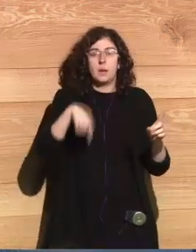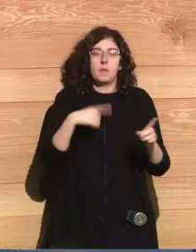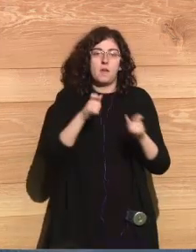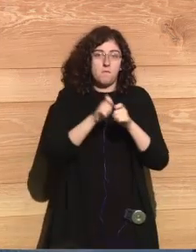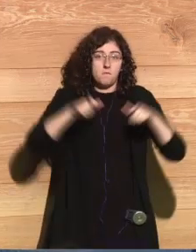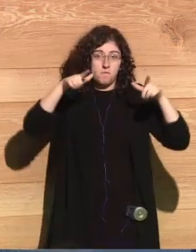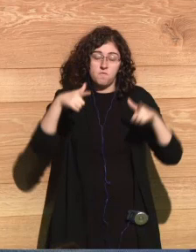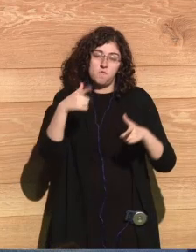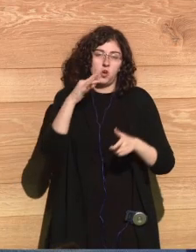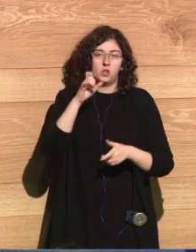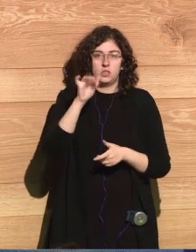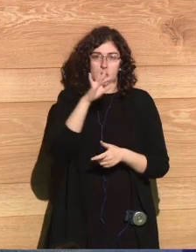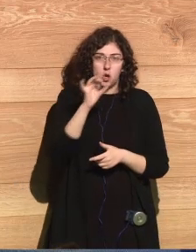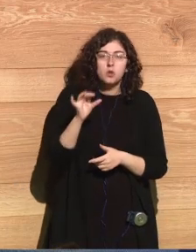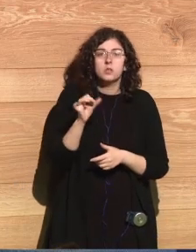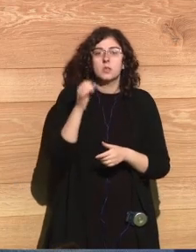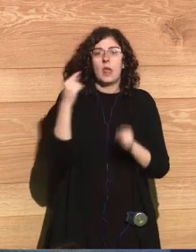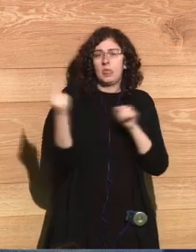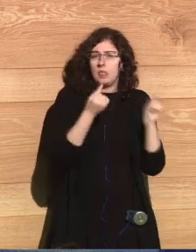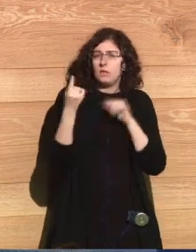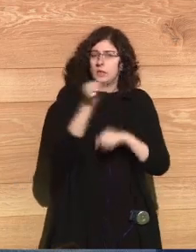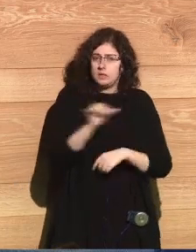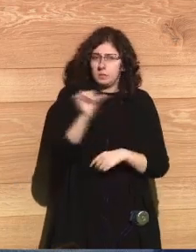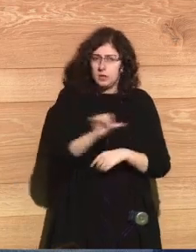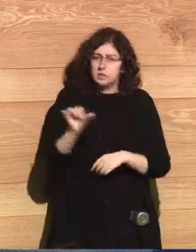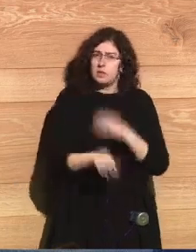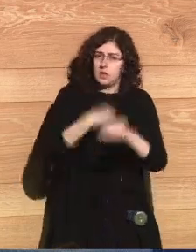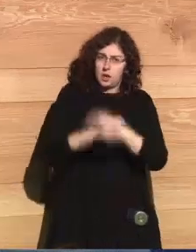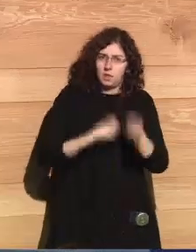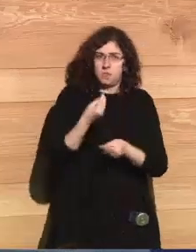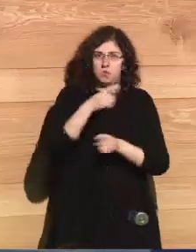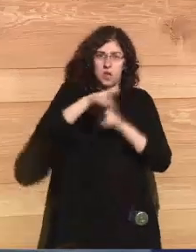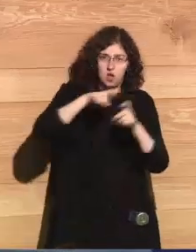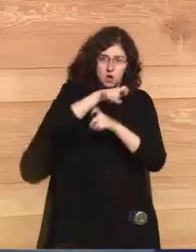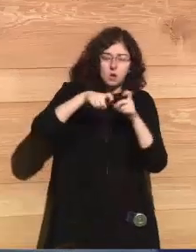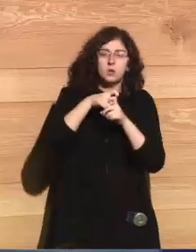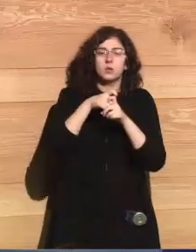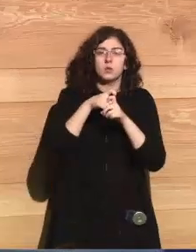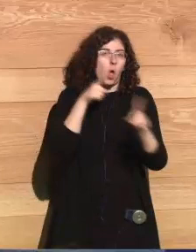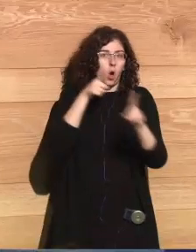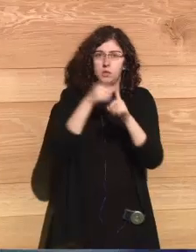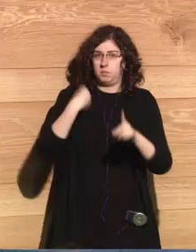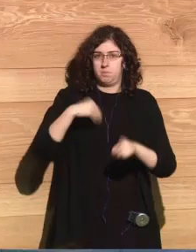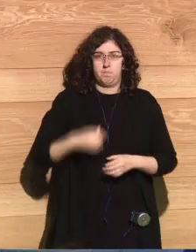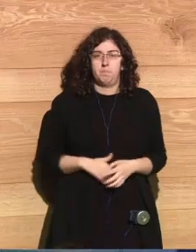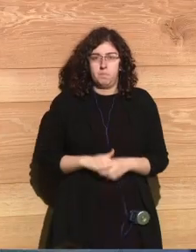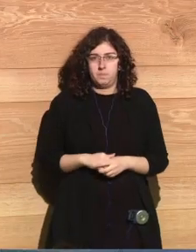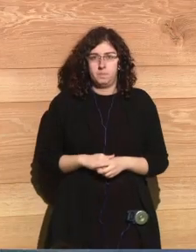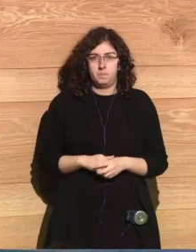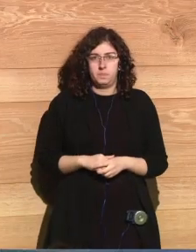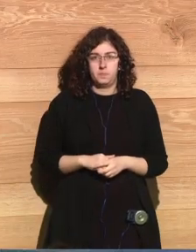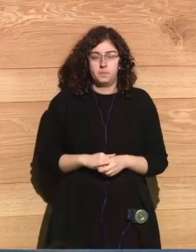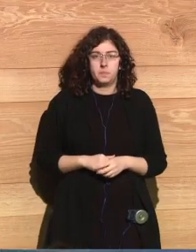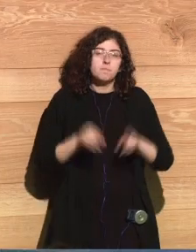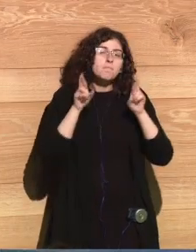the year and the Telus forum that lasts for several weeks and takes place every year try to all have the same objective